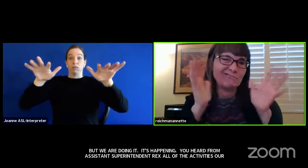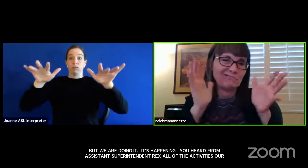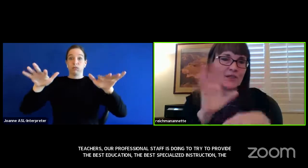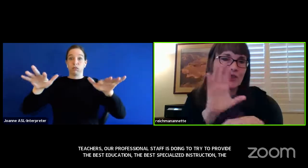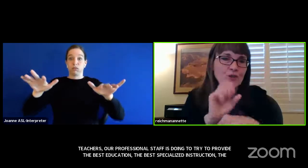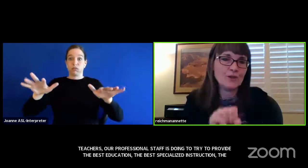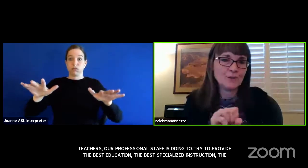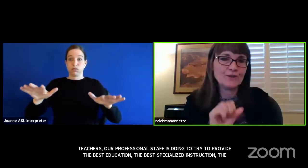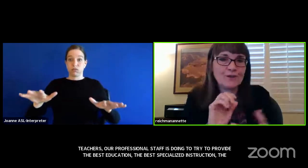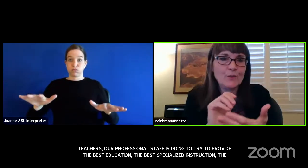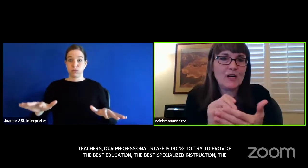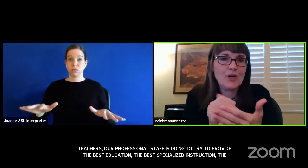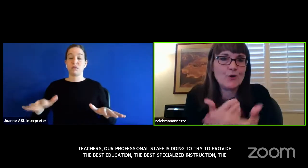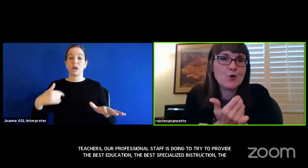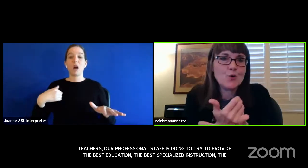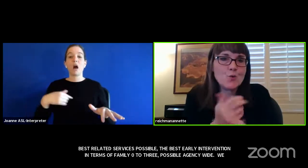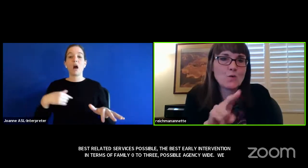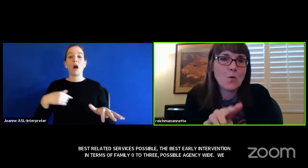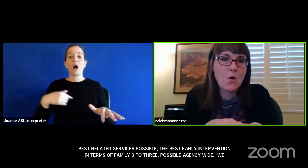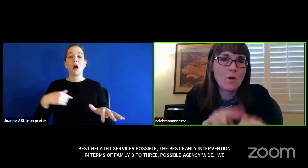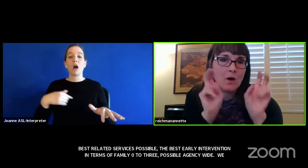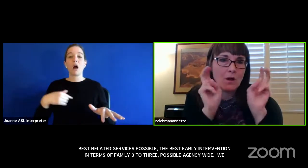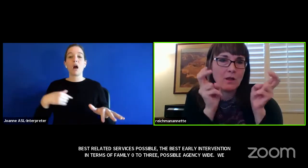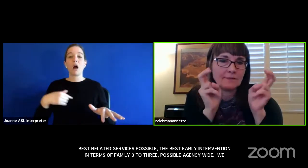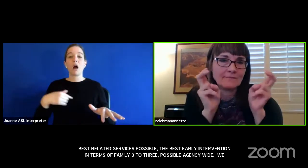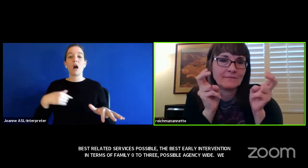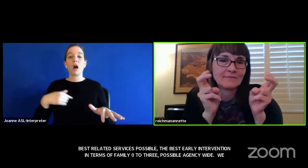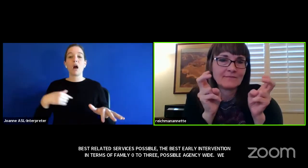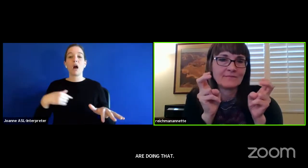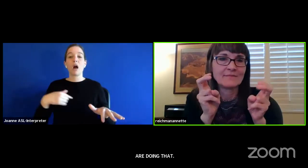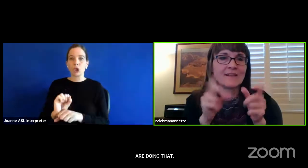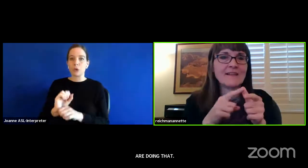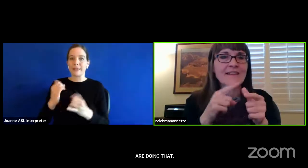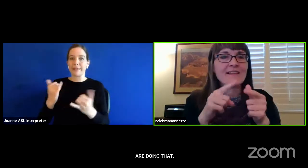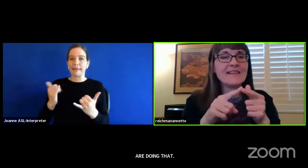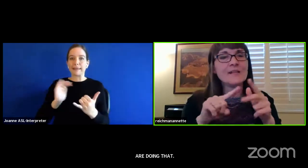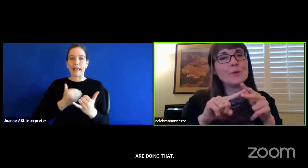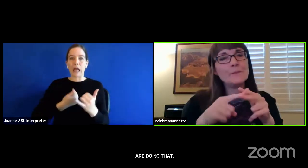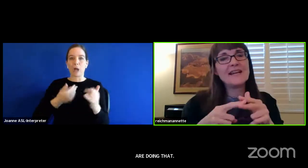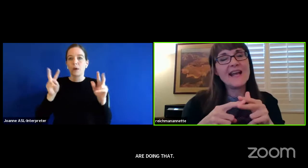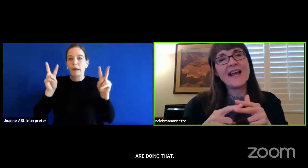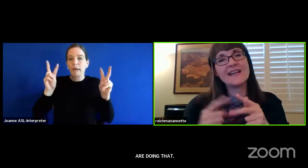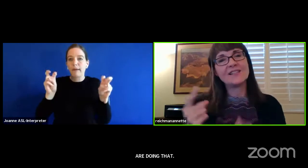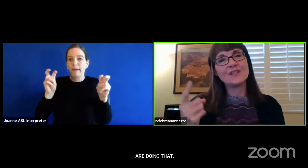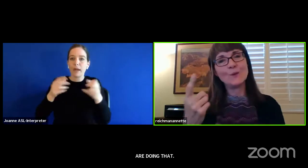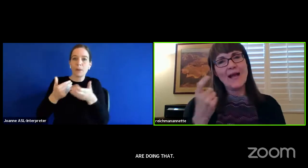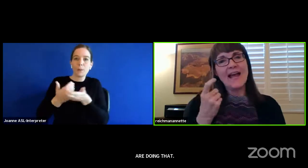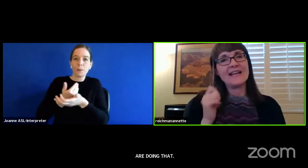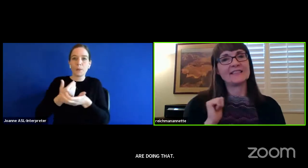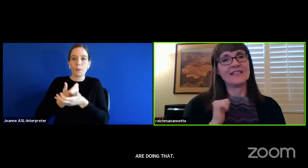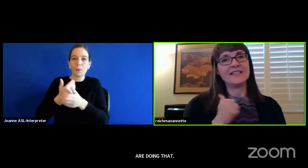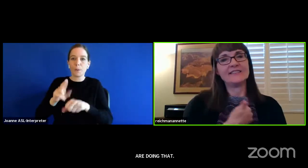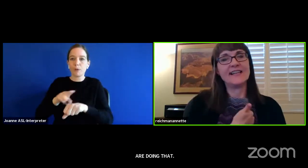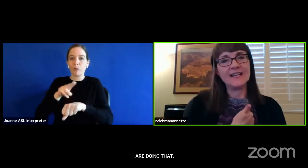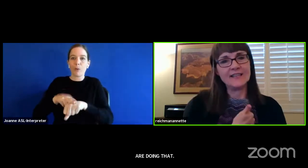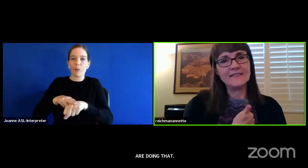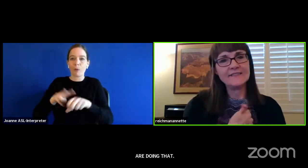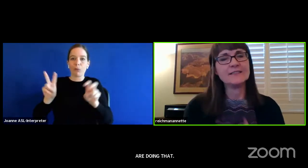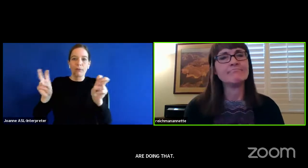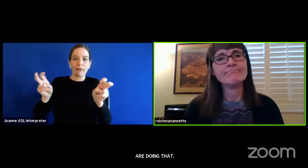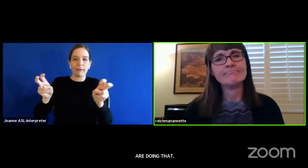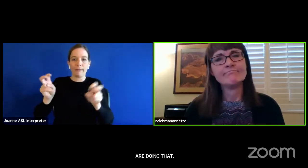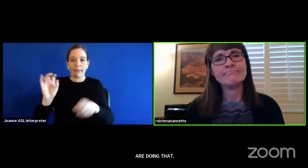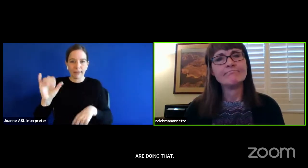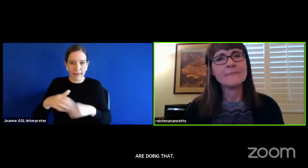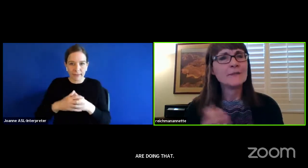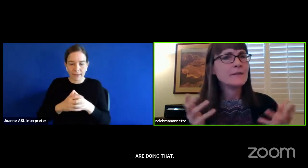to our new normal, then we began to ask ourselves,